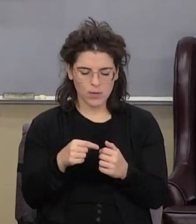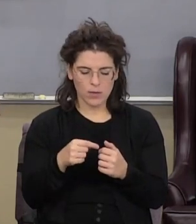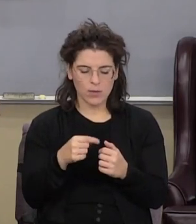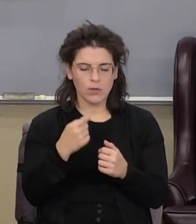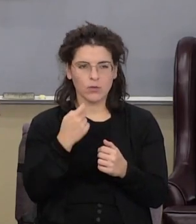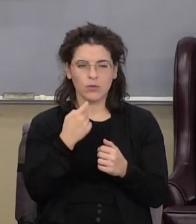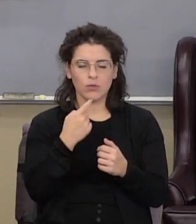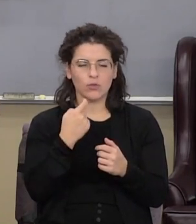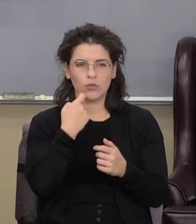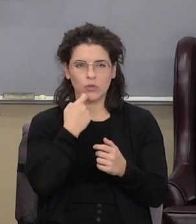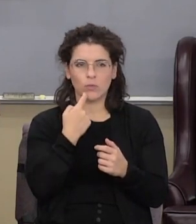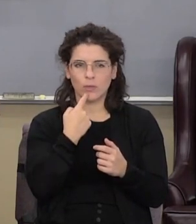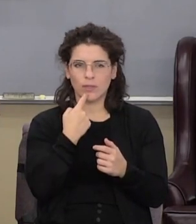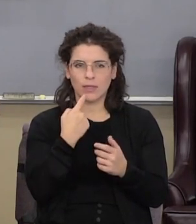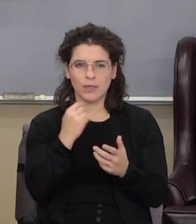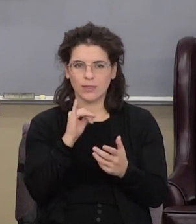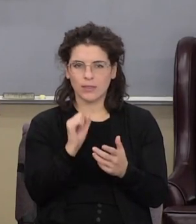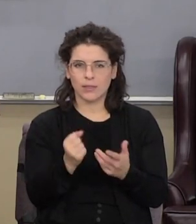says it is